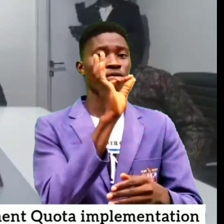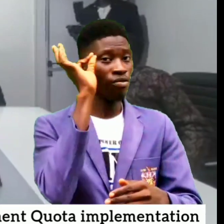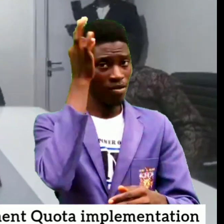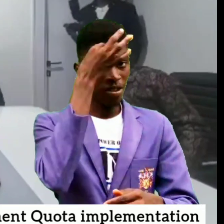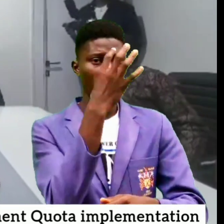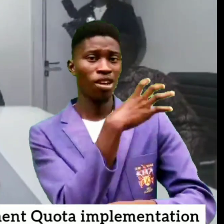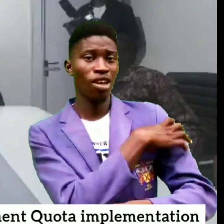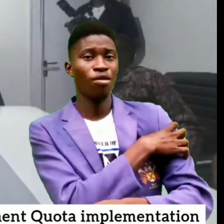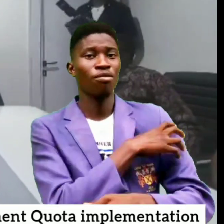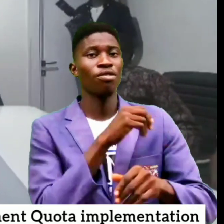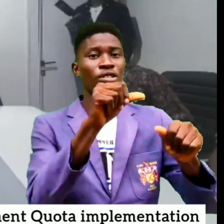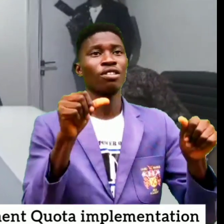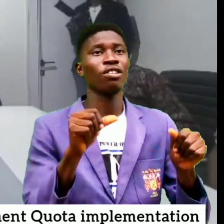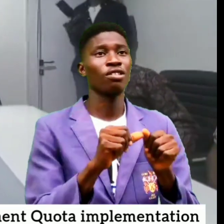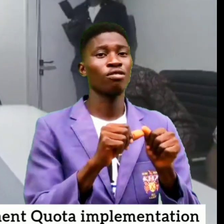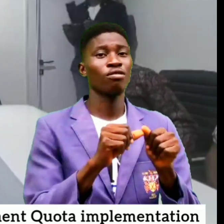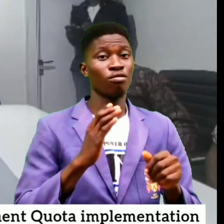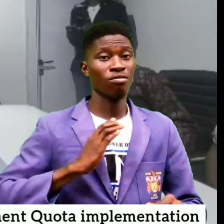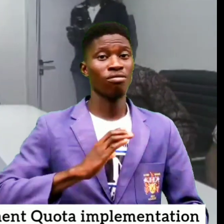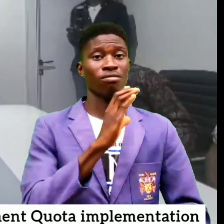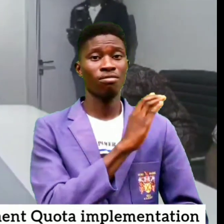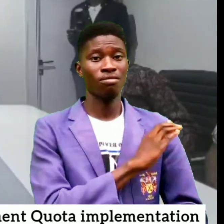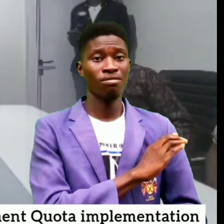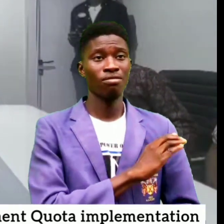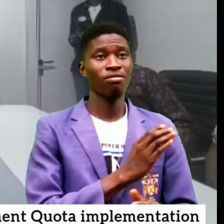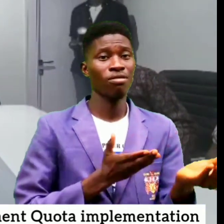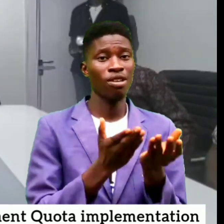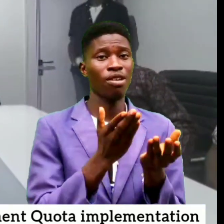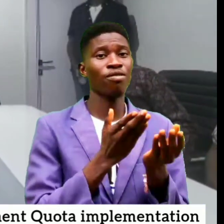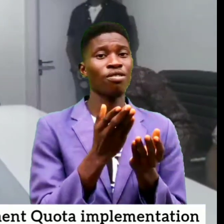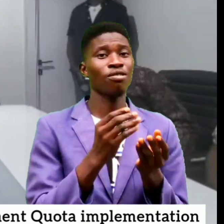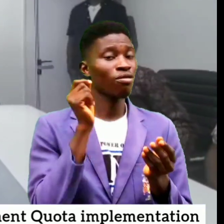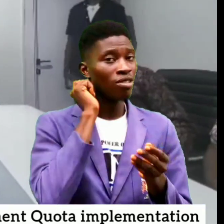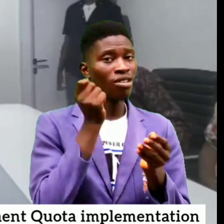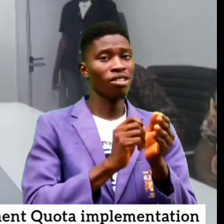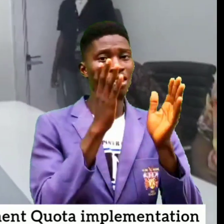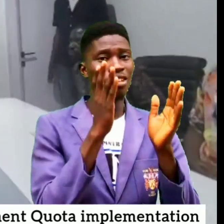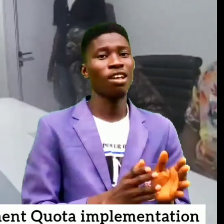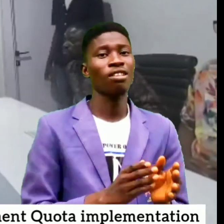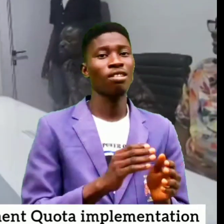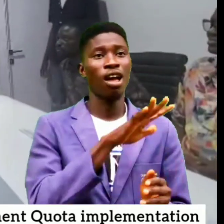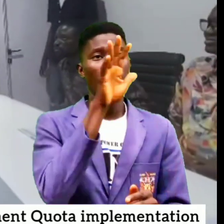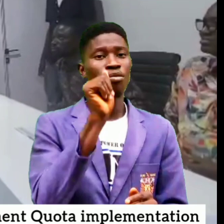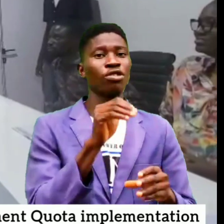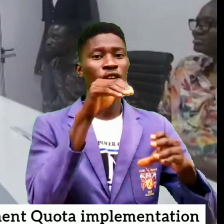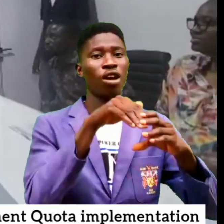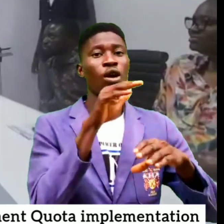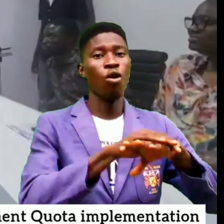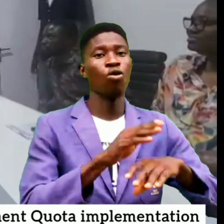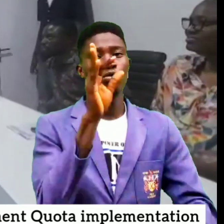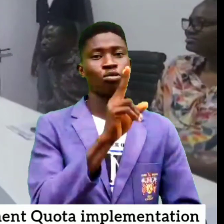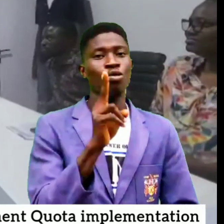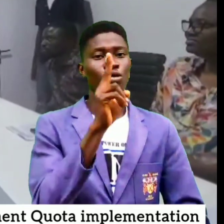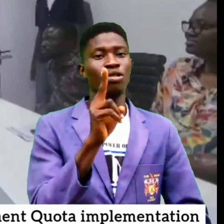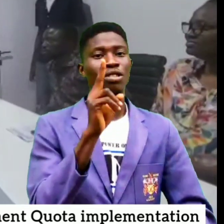territory area council service secretariat Abuja on thursday